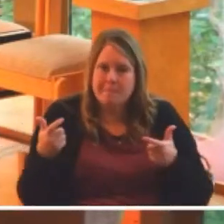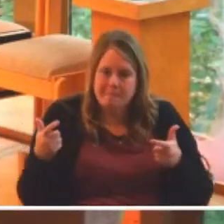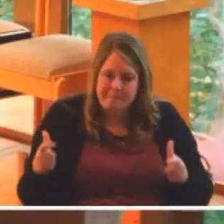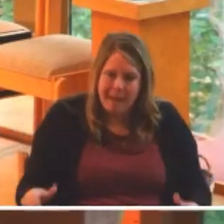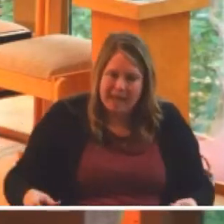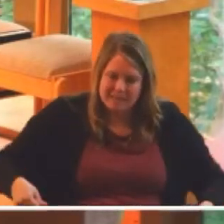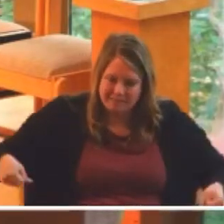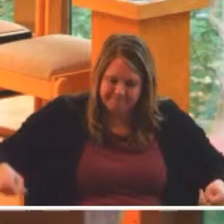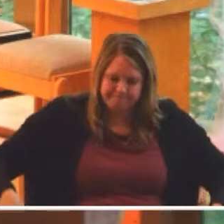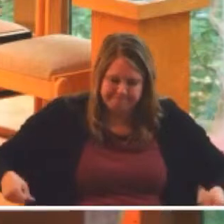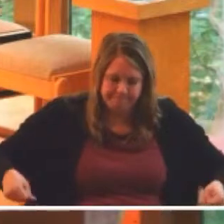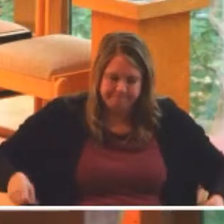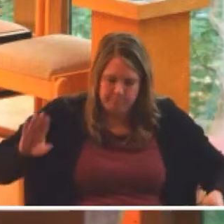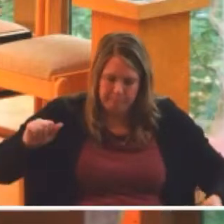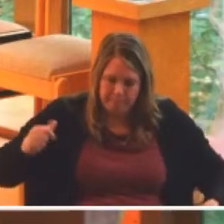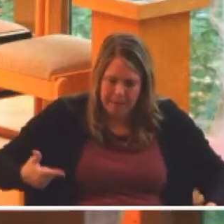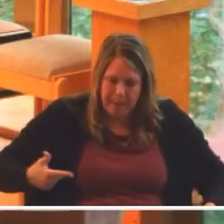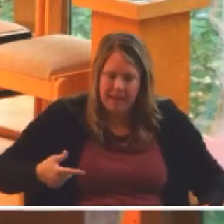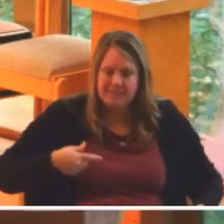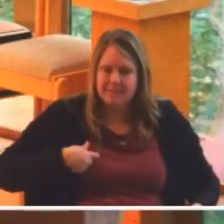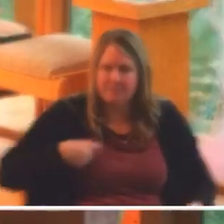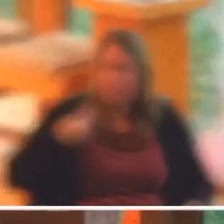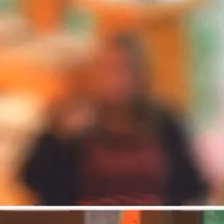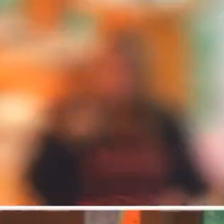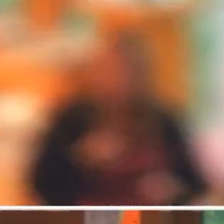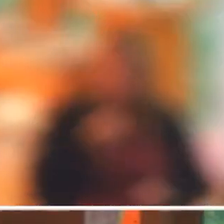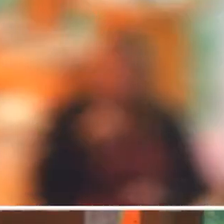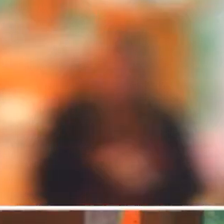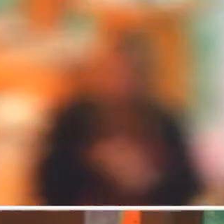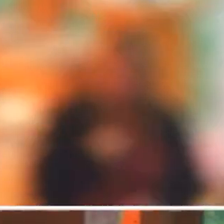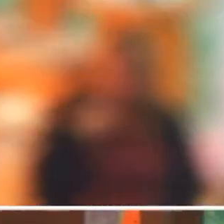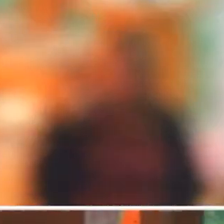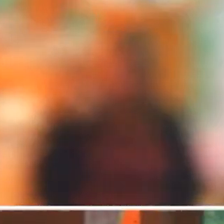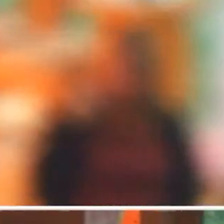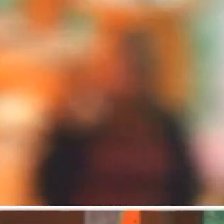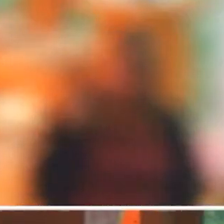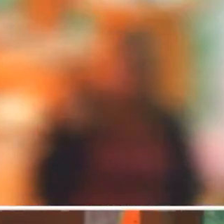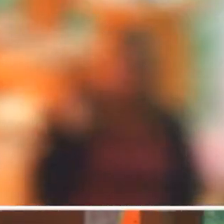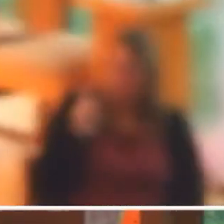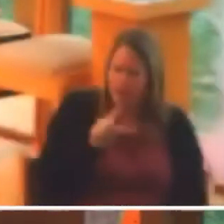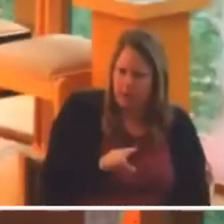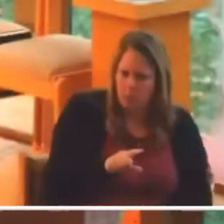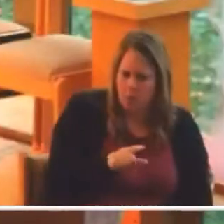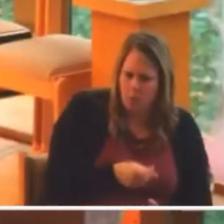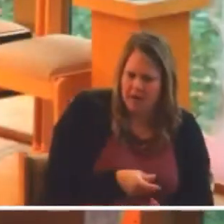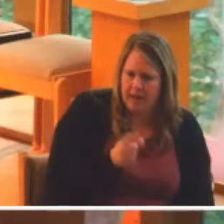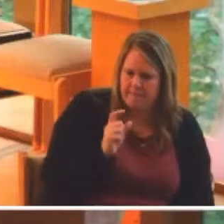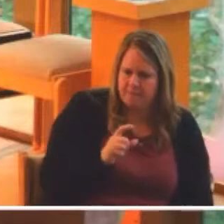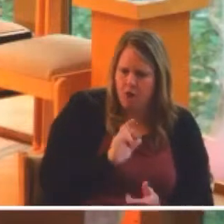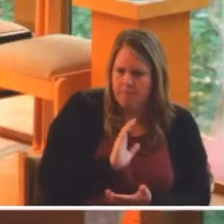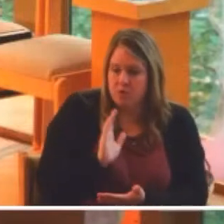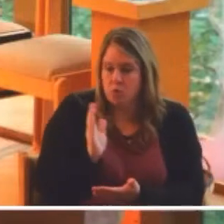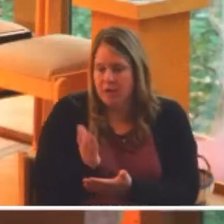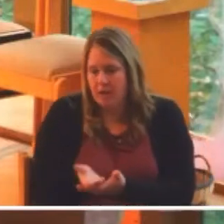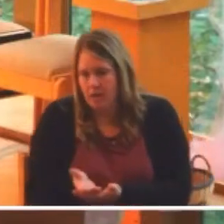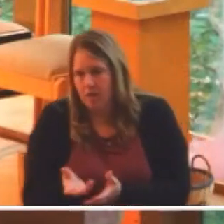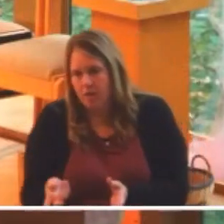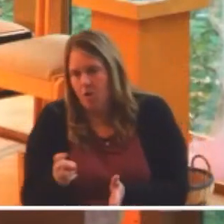bags. Now, for almost a year, I wondered where he went when he got up on the bus and where he came from to get on the bus